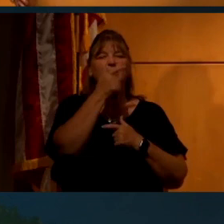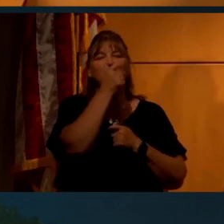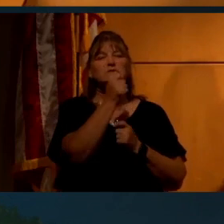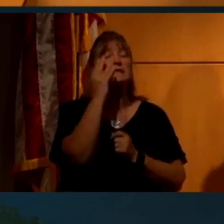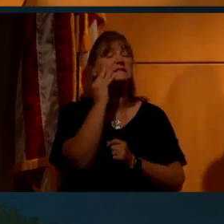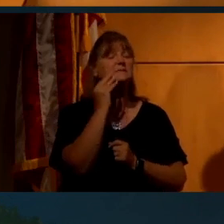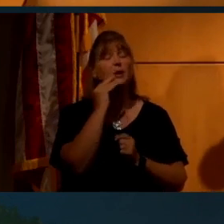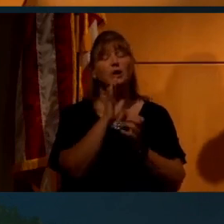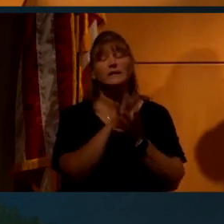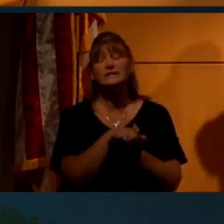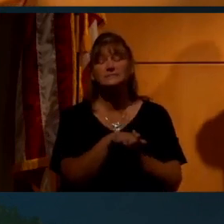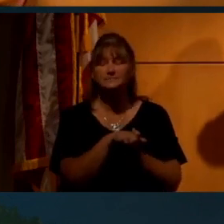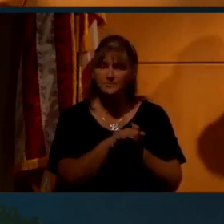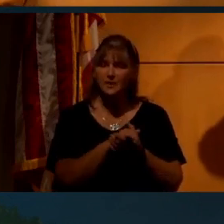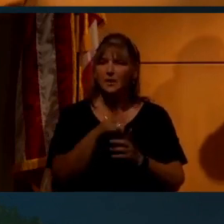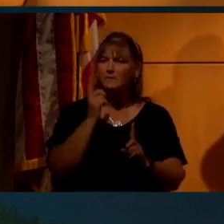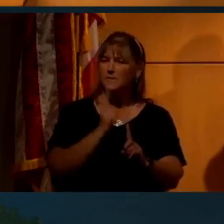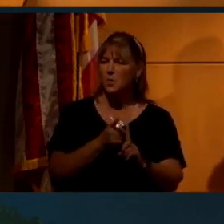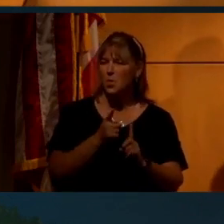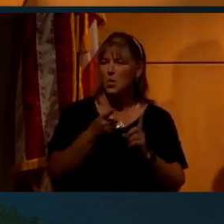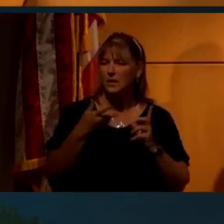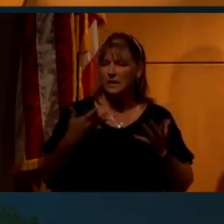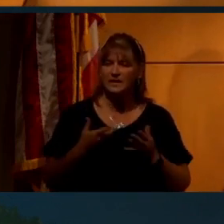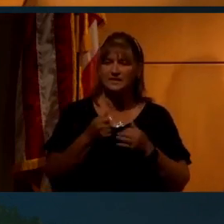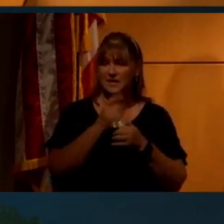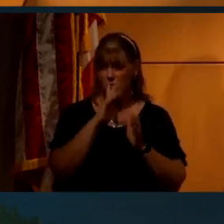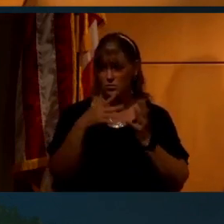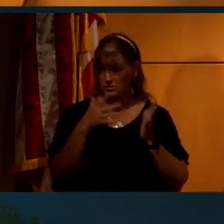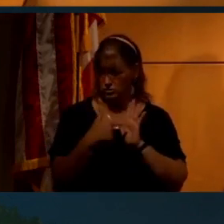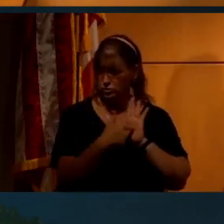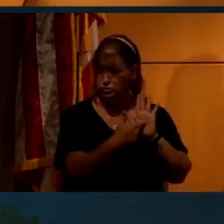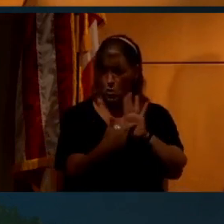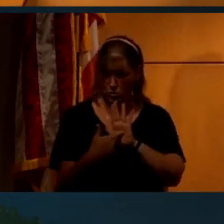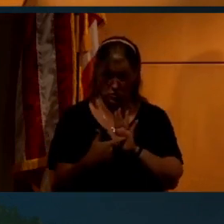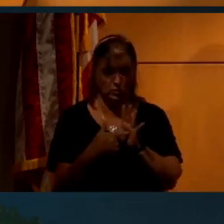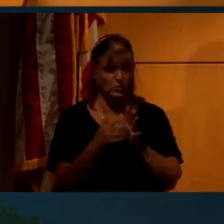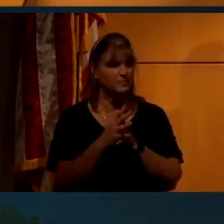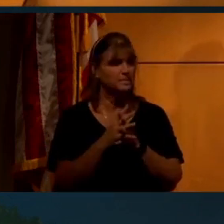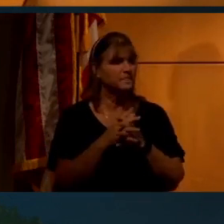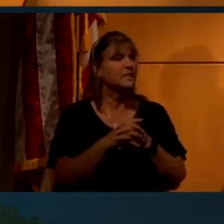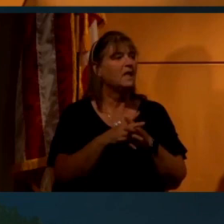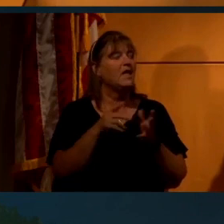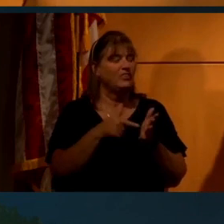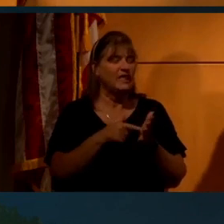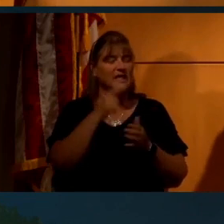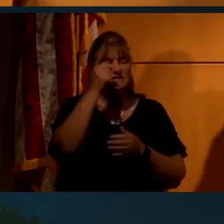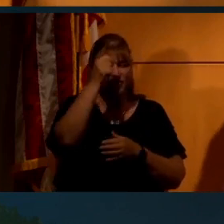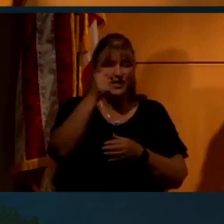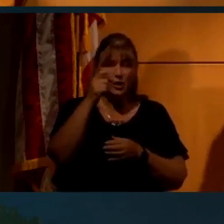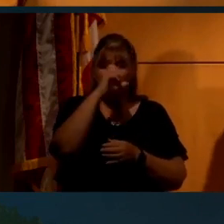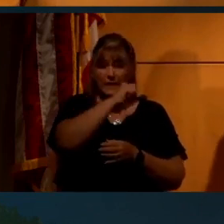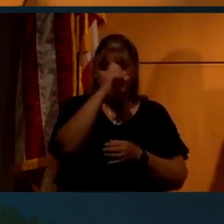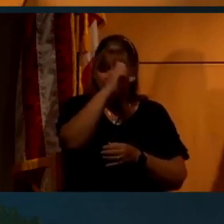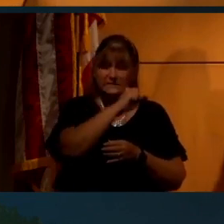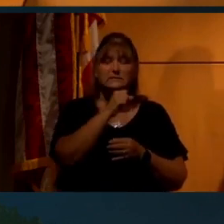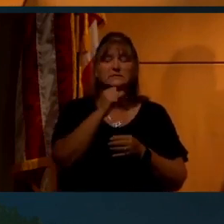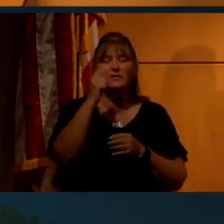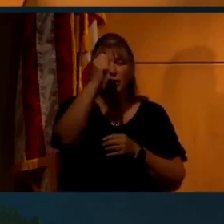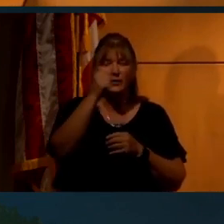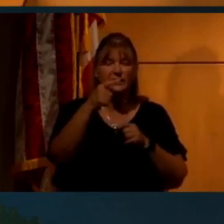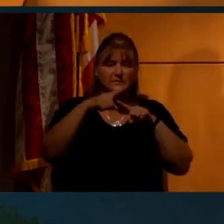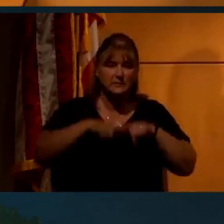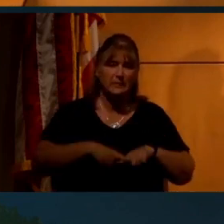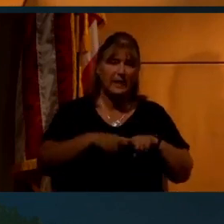experience. The point is here, as I will show you, these conspiracy theories rely on a lot of